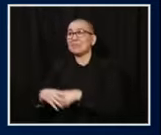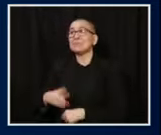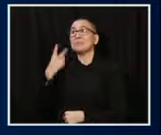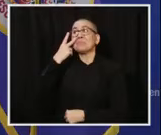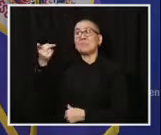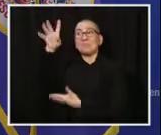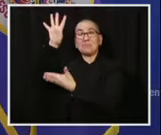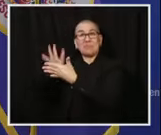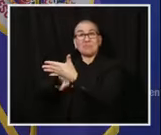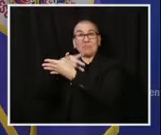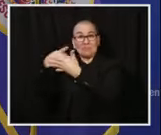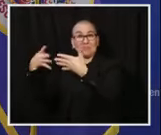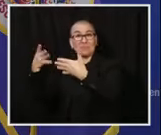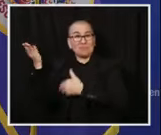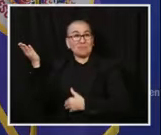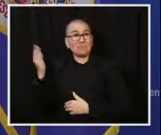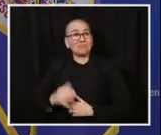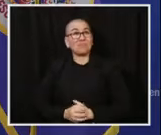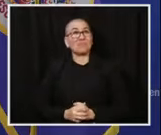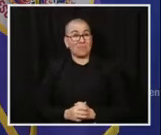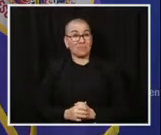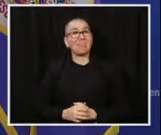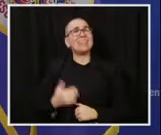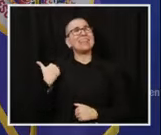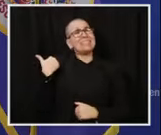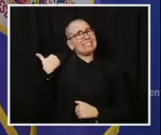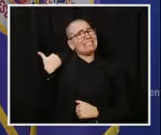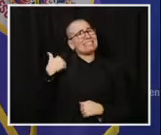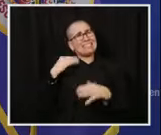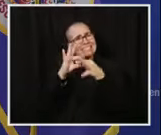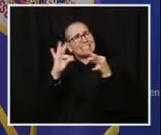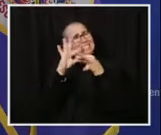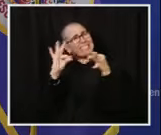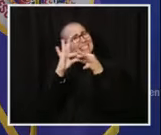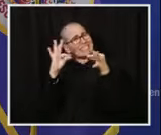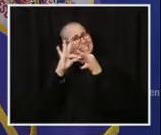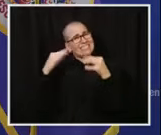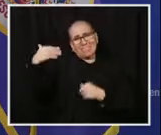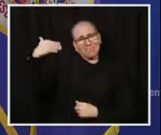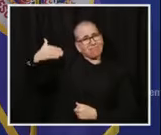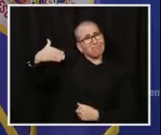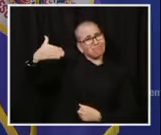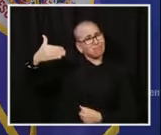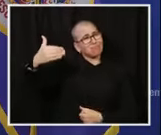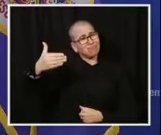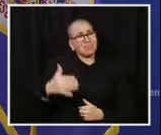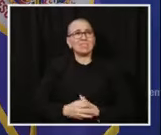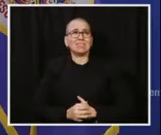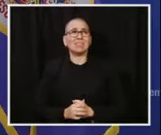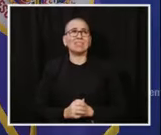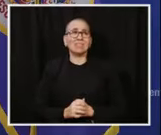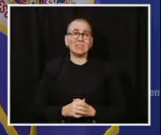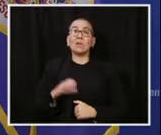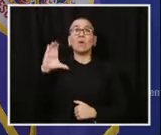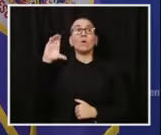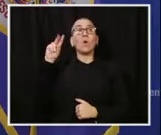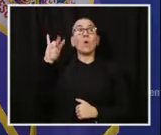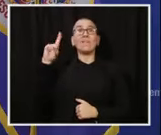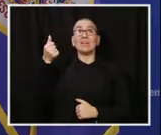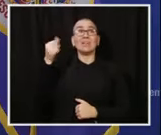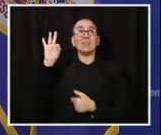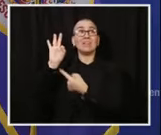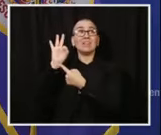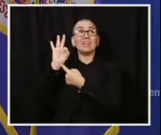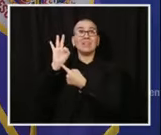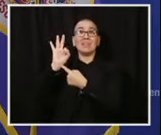And as we've mentioned many, many times, the COVID problem in Minnesota is truly statewide. According to